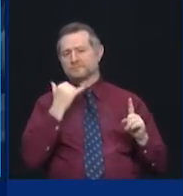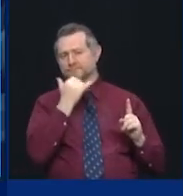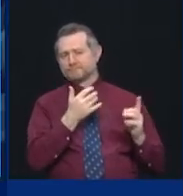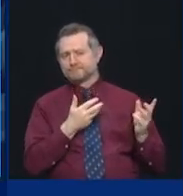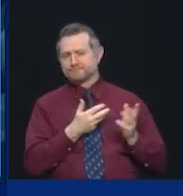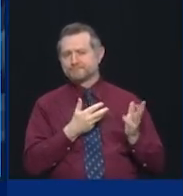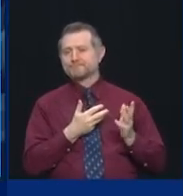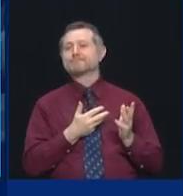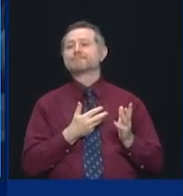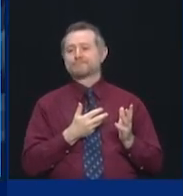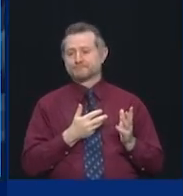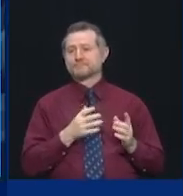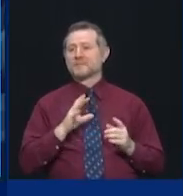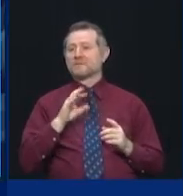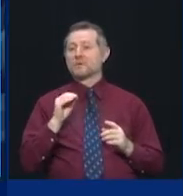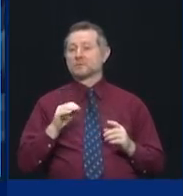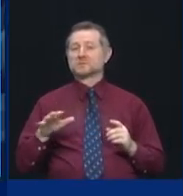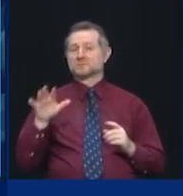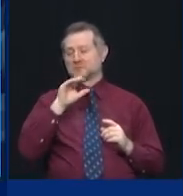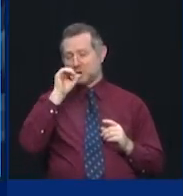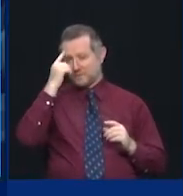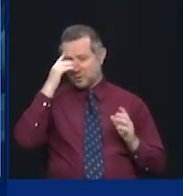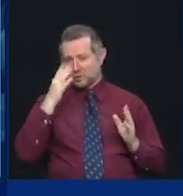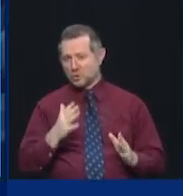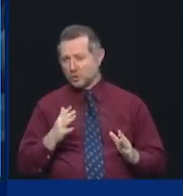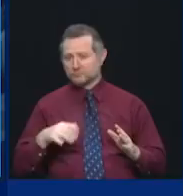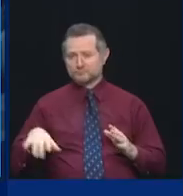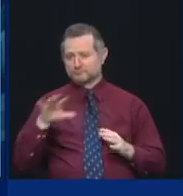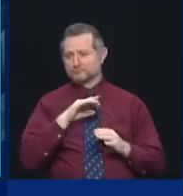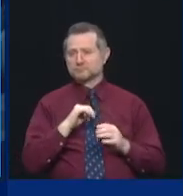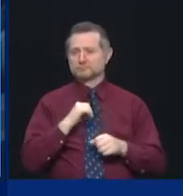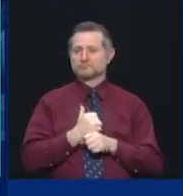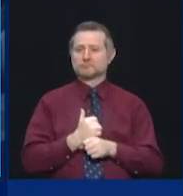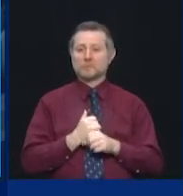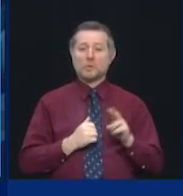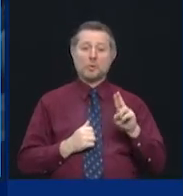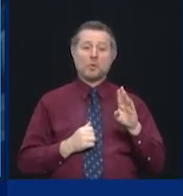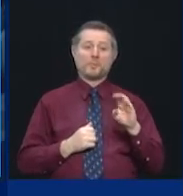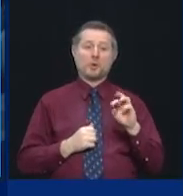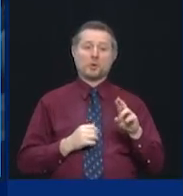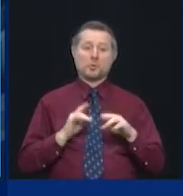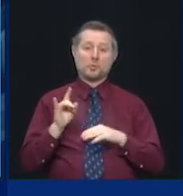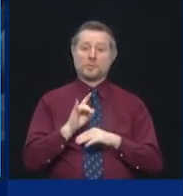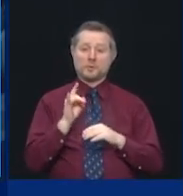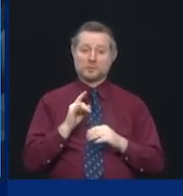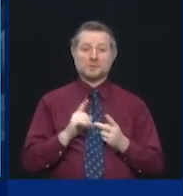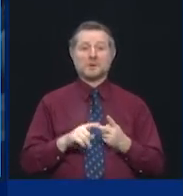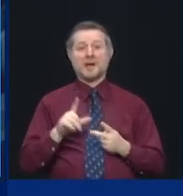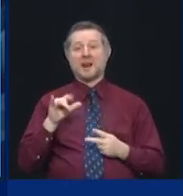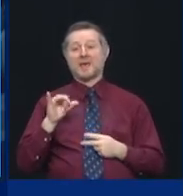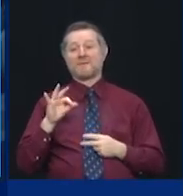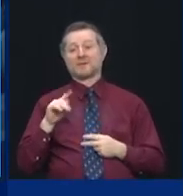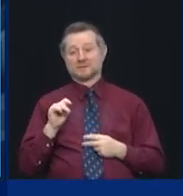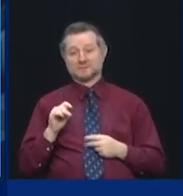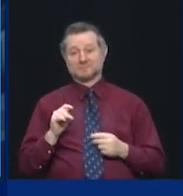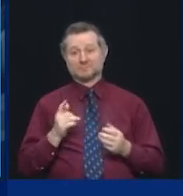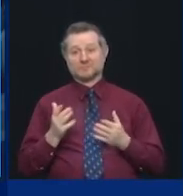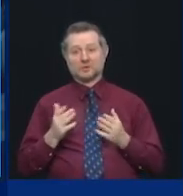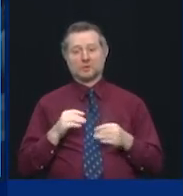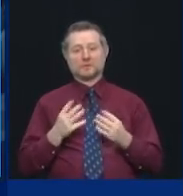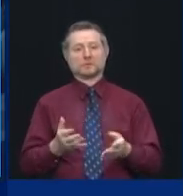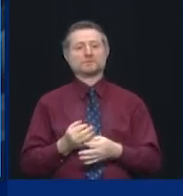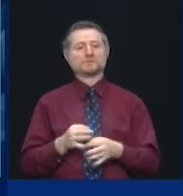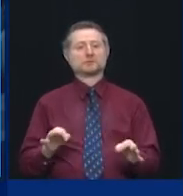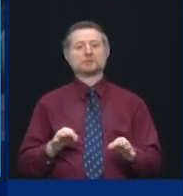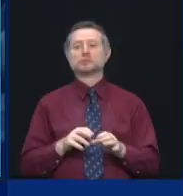White House is setting up a program where Uber and Lyft will be offering free rides. New York is